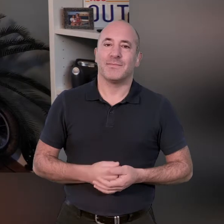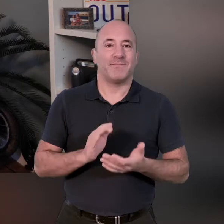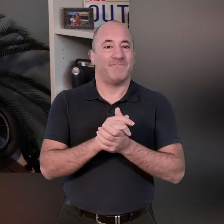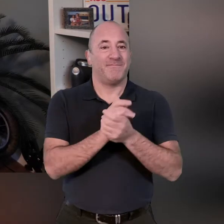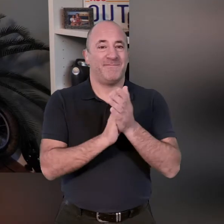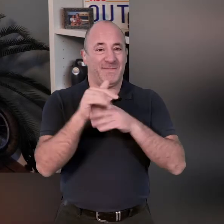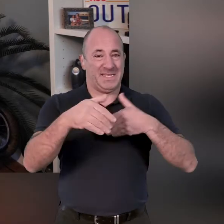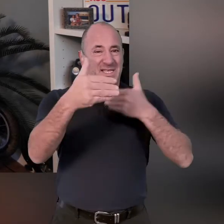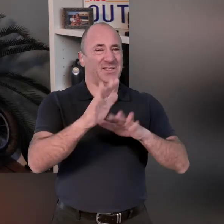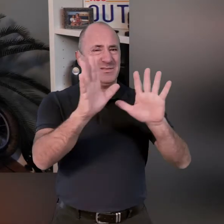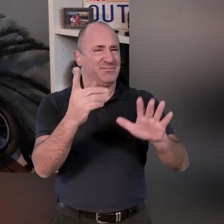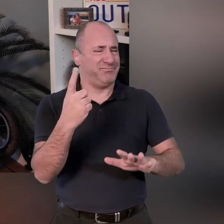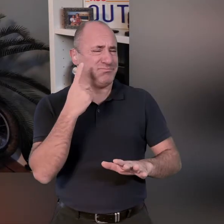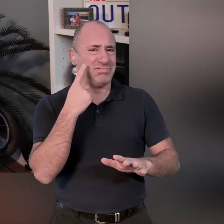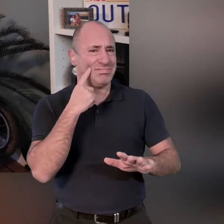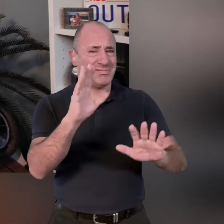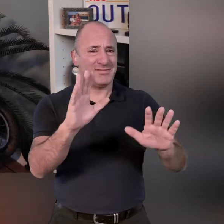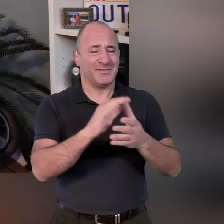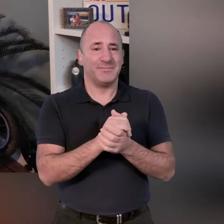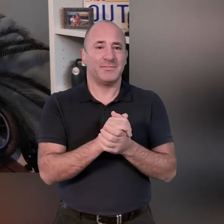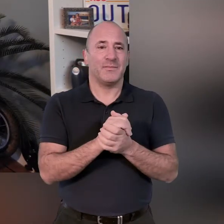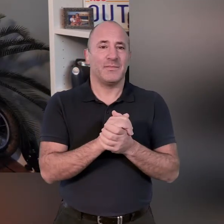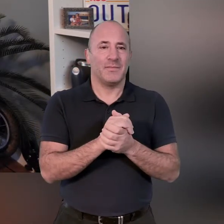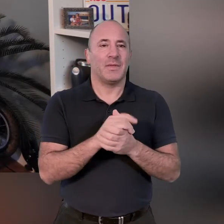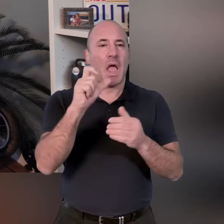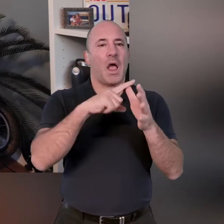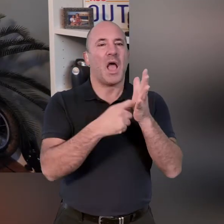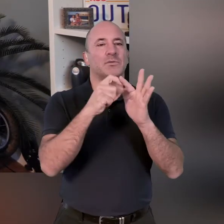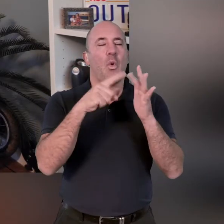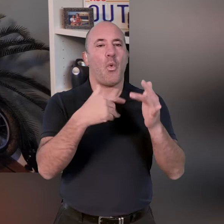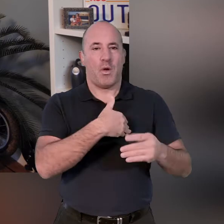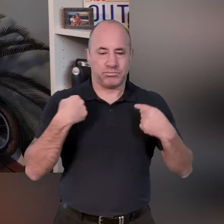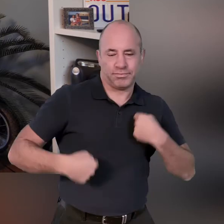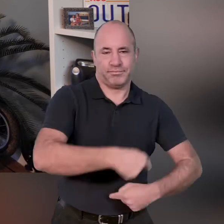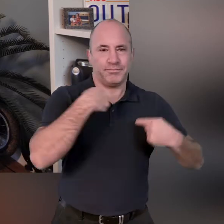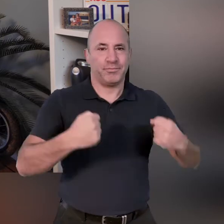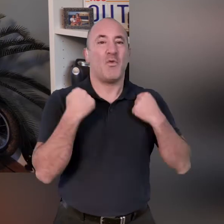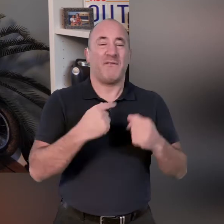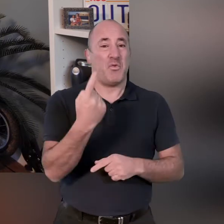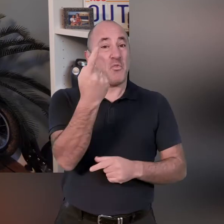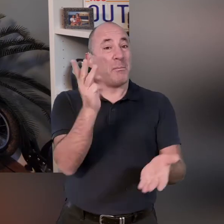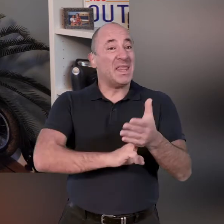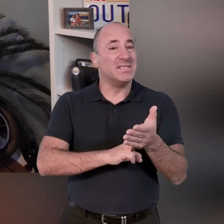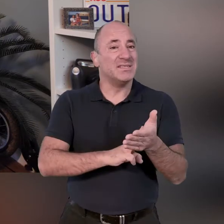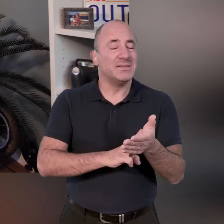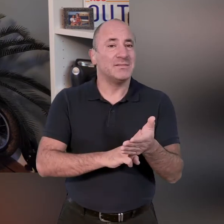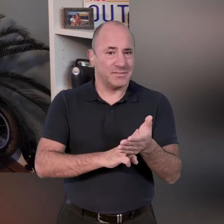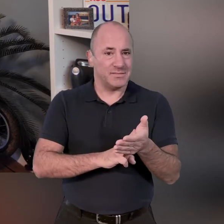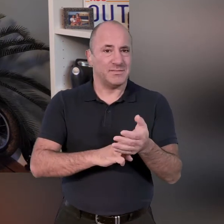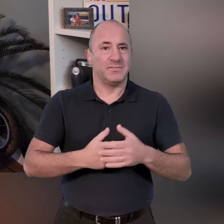okay so for this session it's quite simple and straightforward what we do we do a cardio bit of a workout